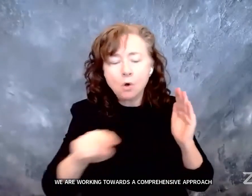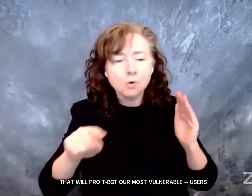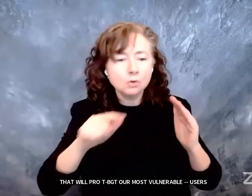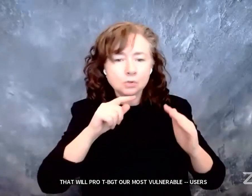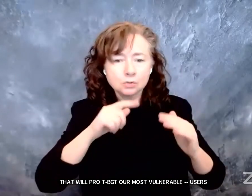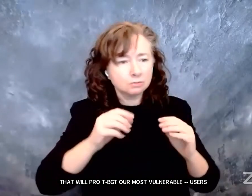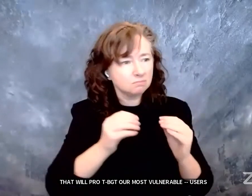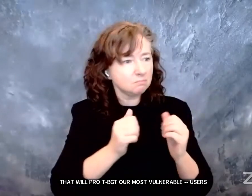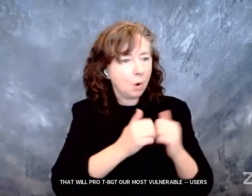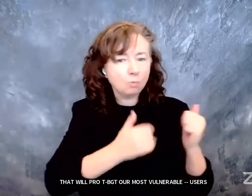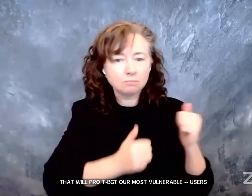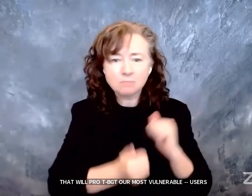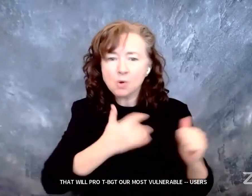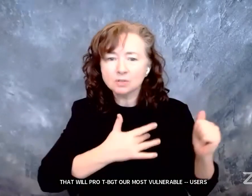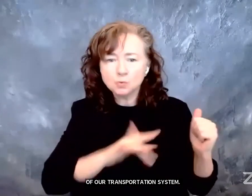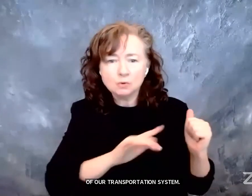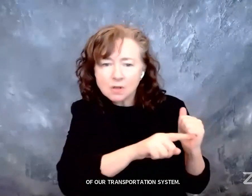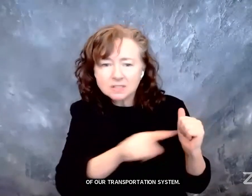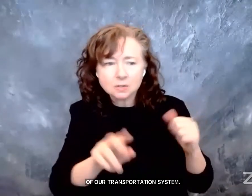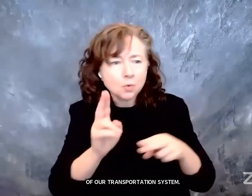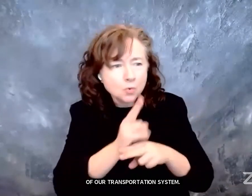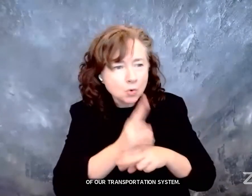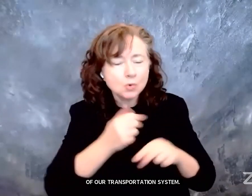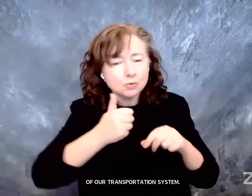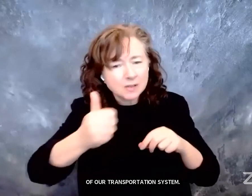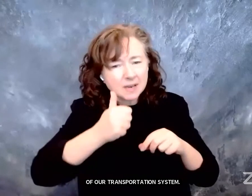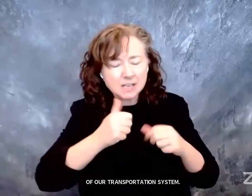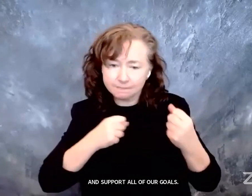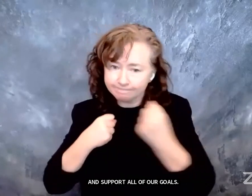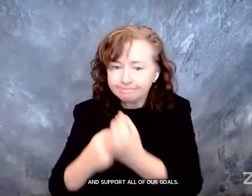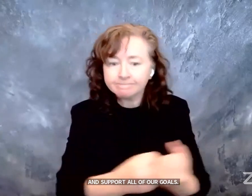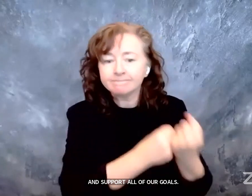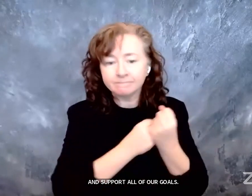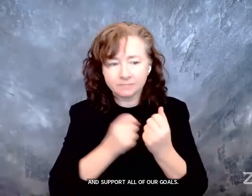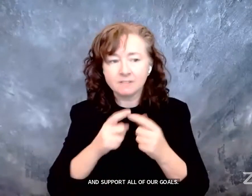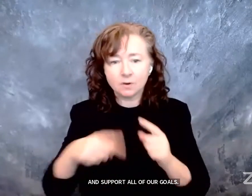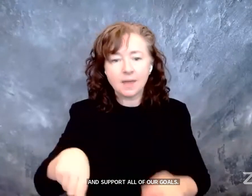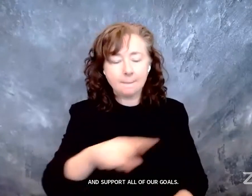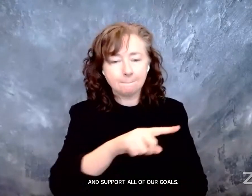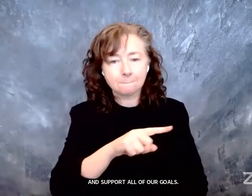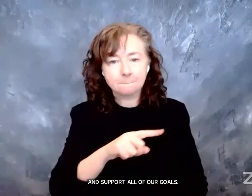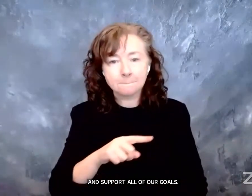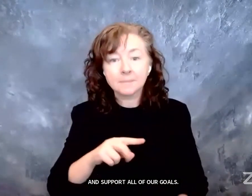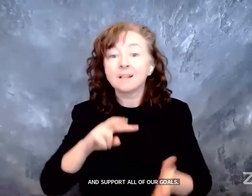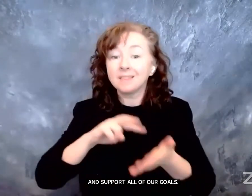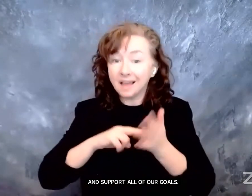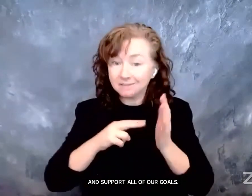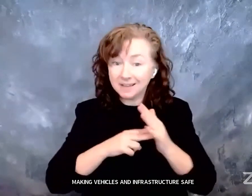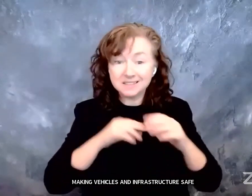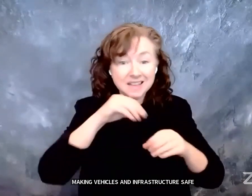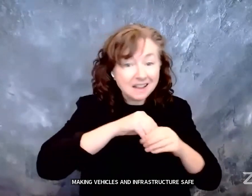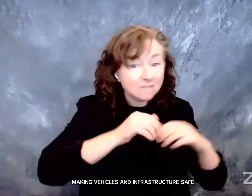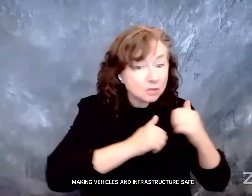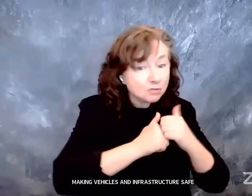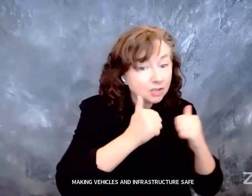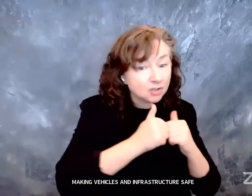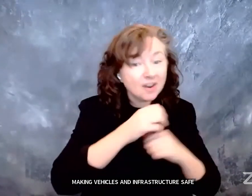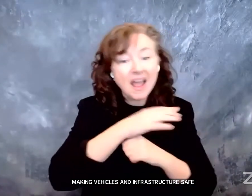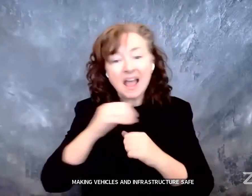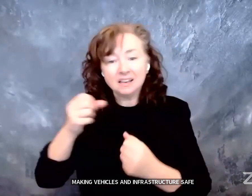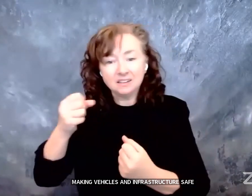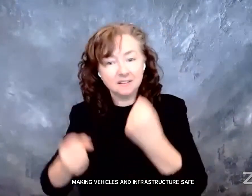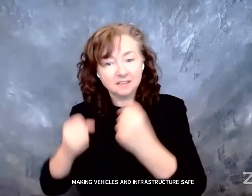system and support all of our goals. Making vehicles and infrastructure safe, making